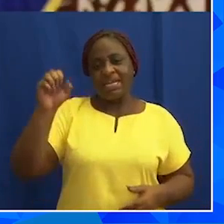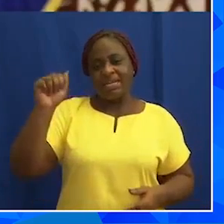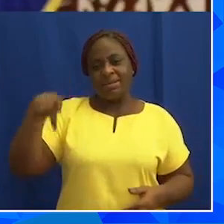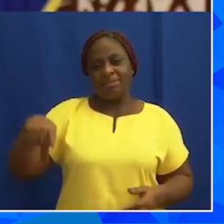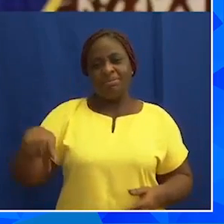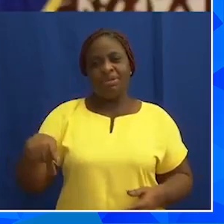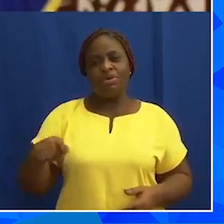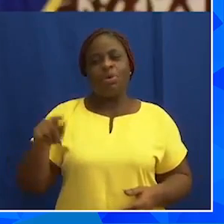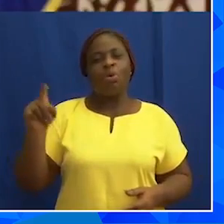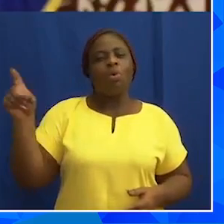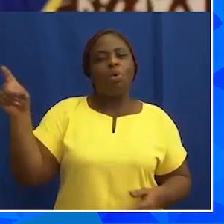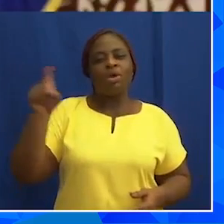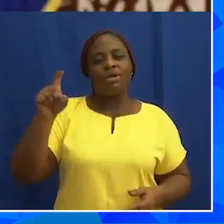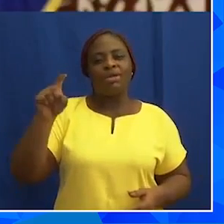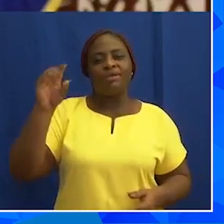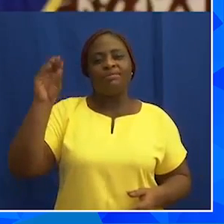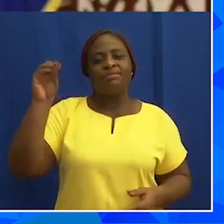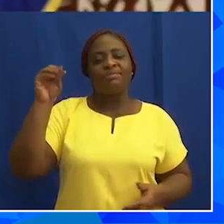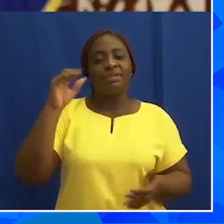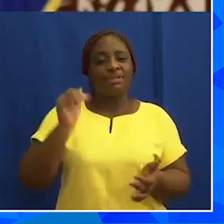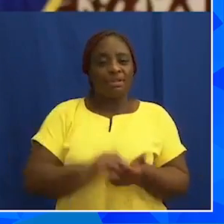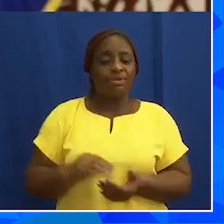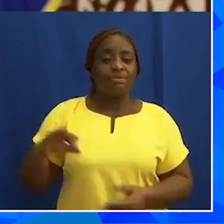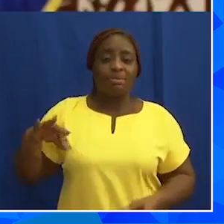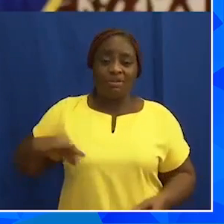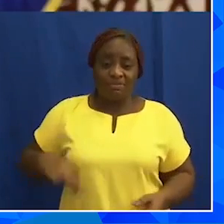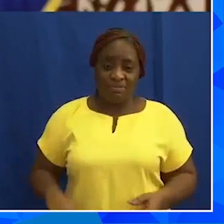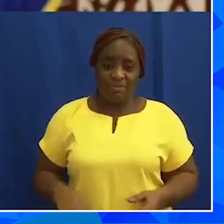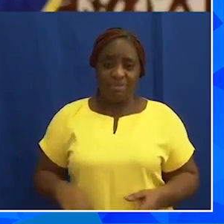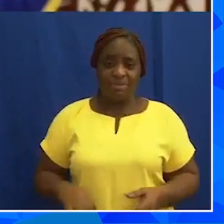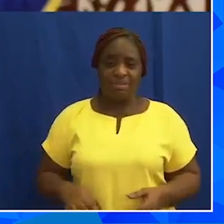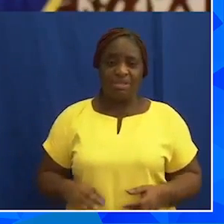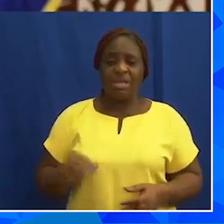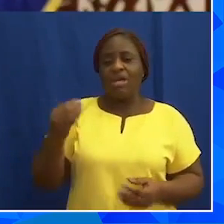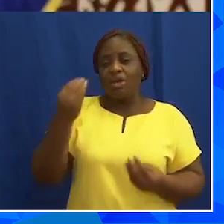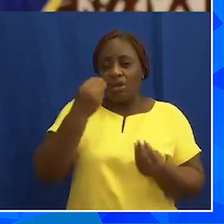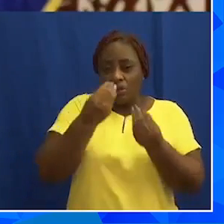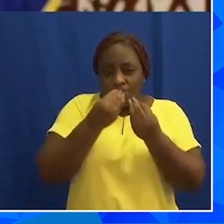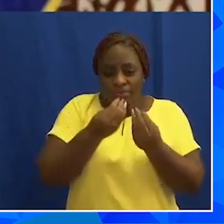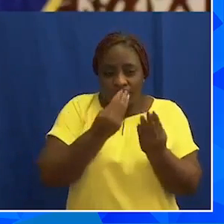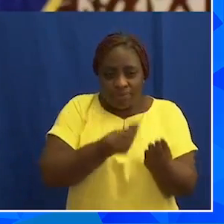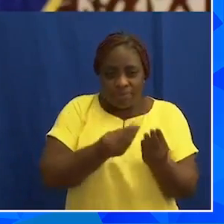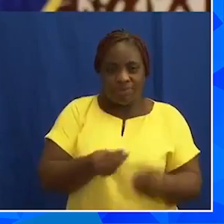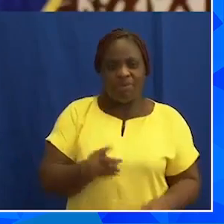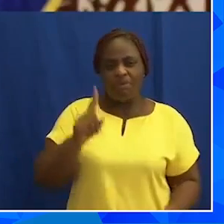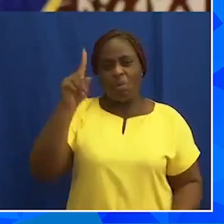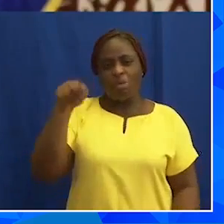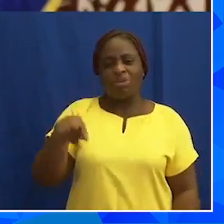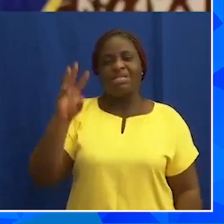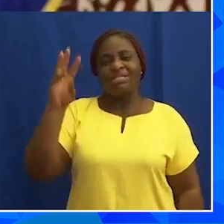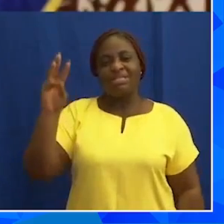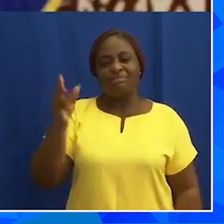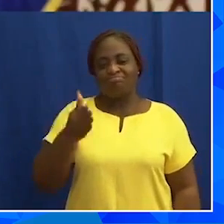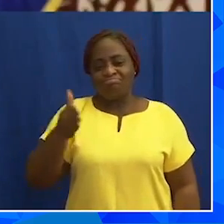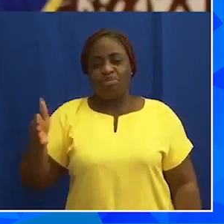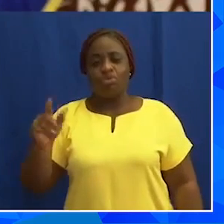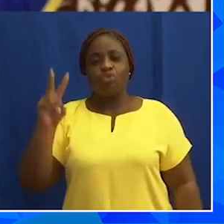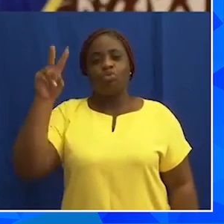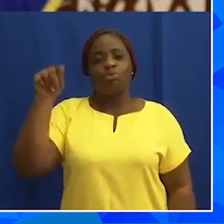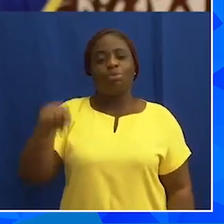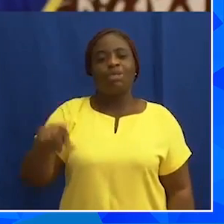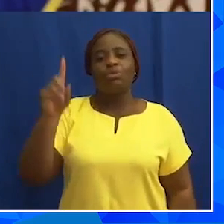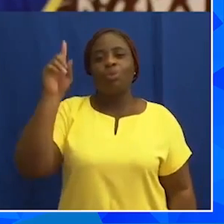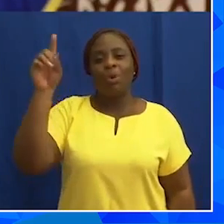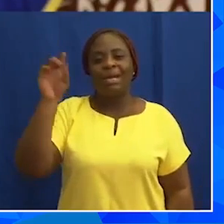the cost of B, C and YC exam registrations for parents. No guarantor is now required to